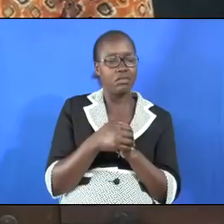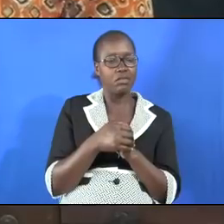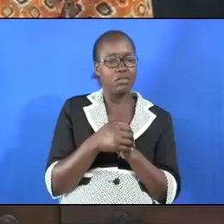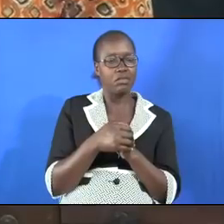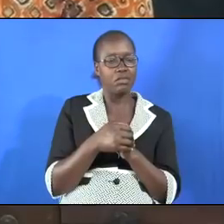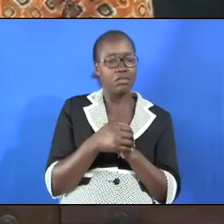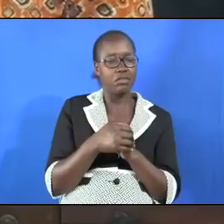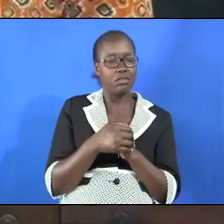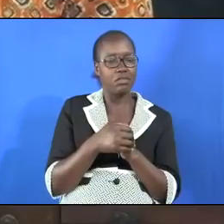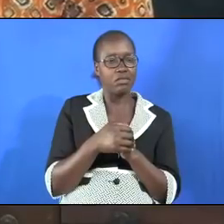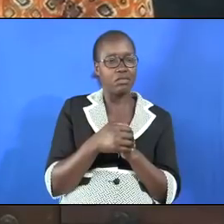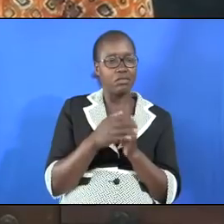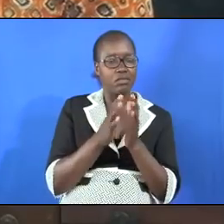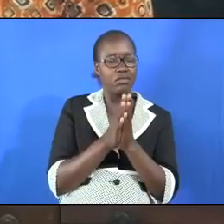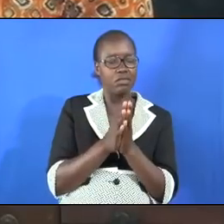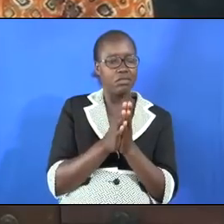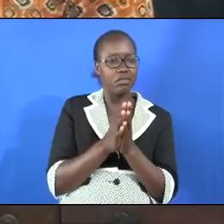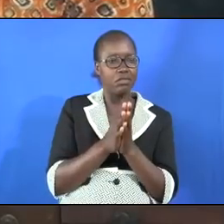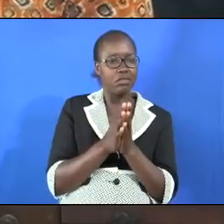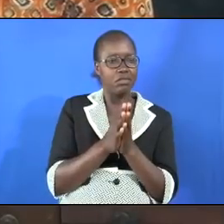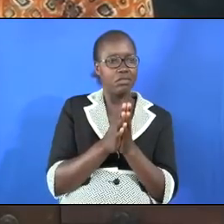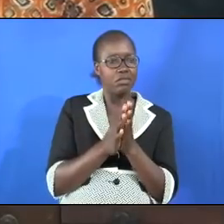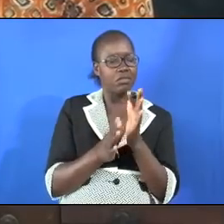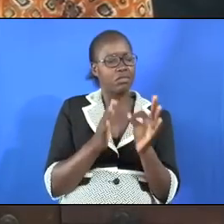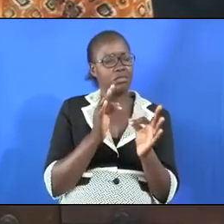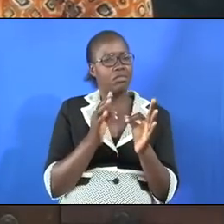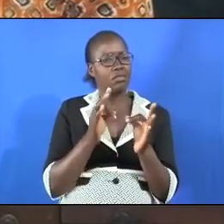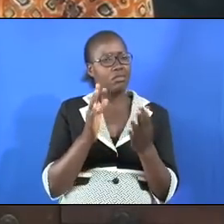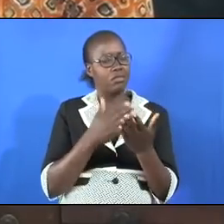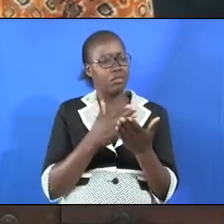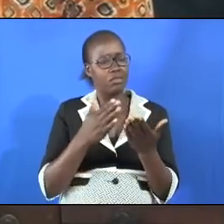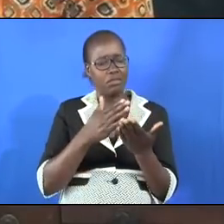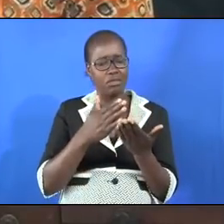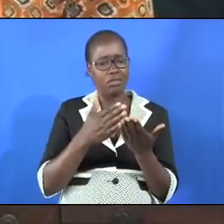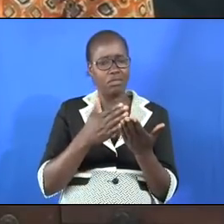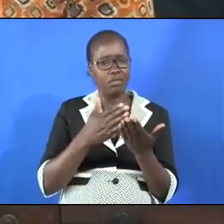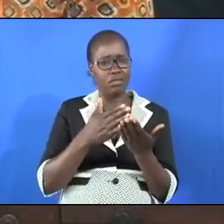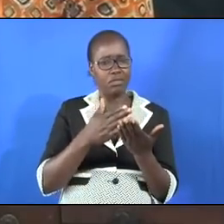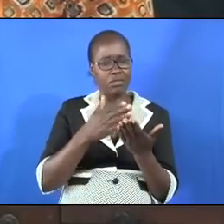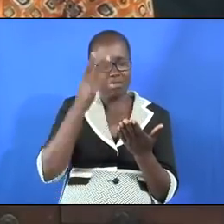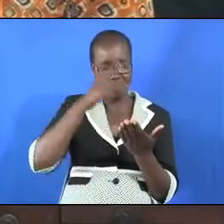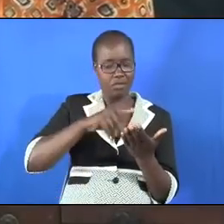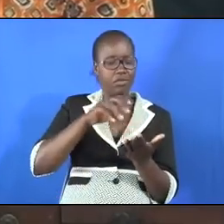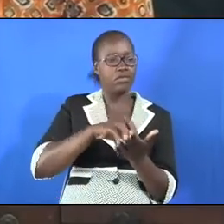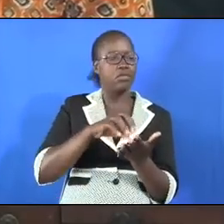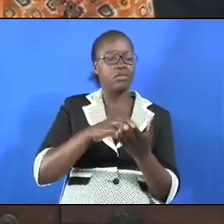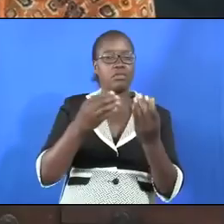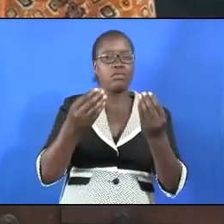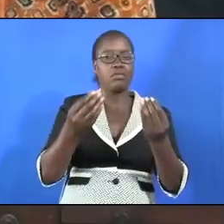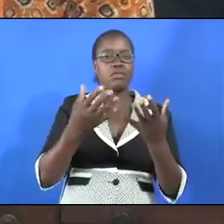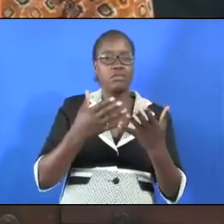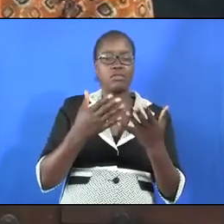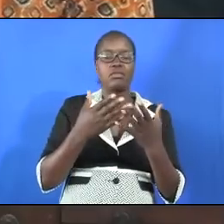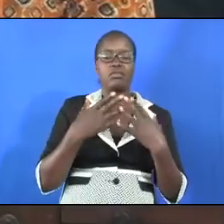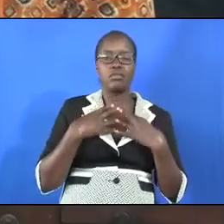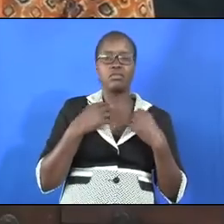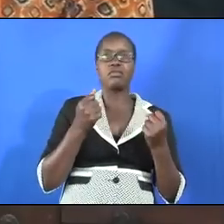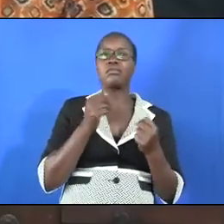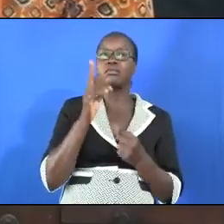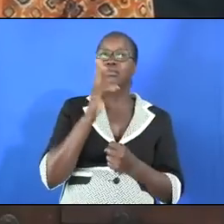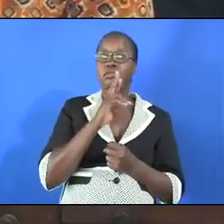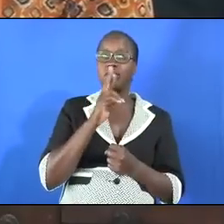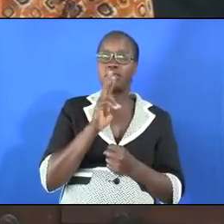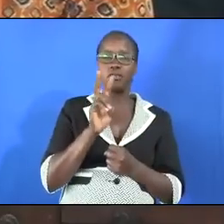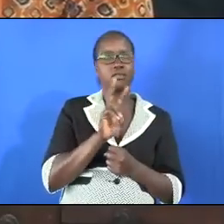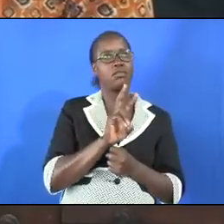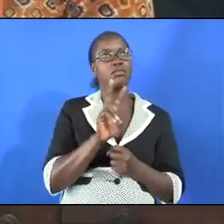and the solution medicine to this difficult situation that will bring healing to your bitterness is to